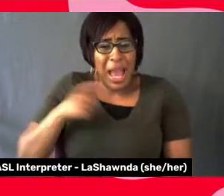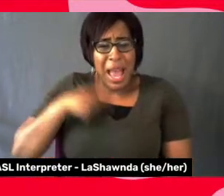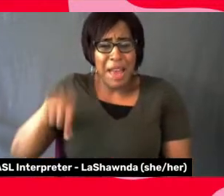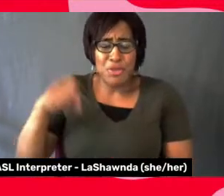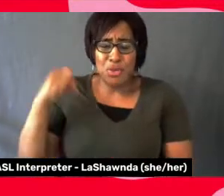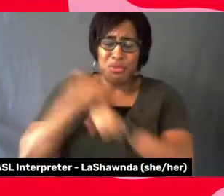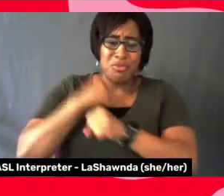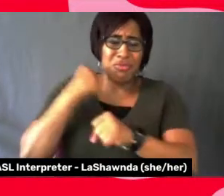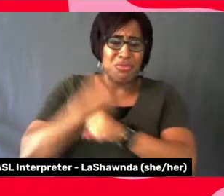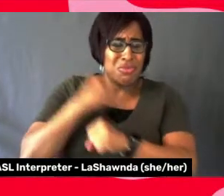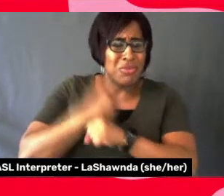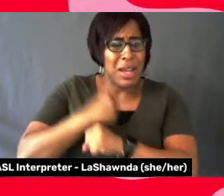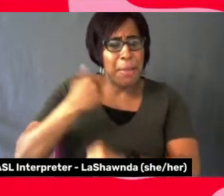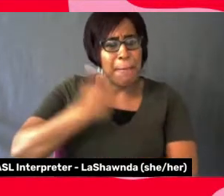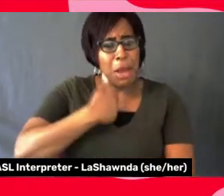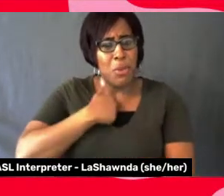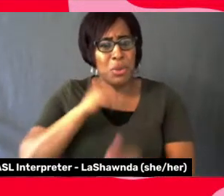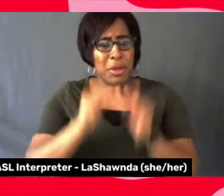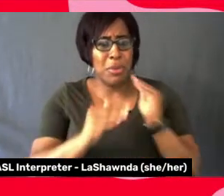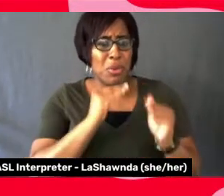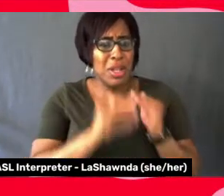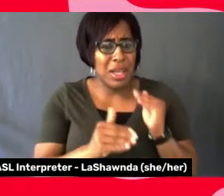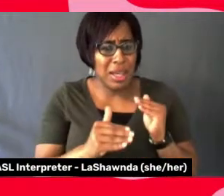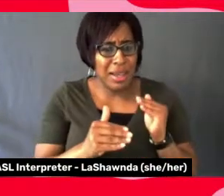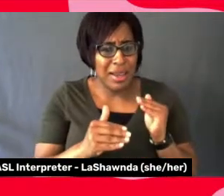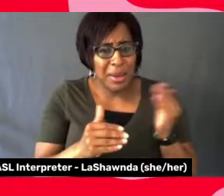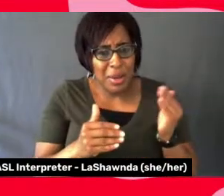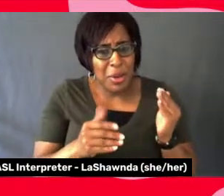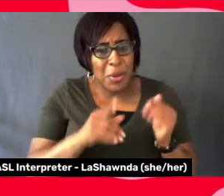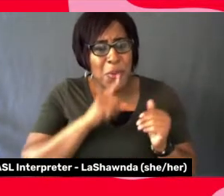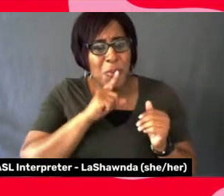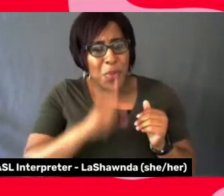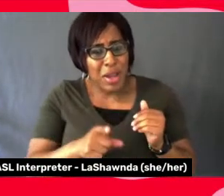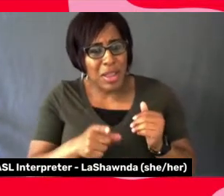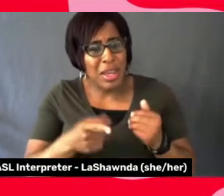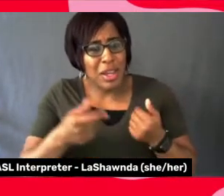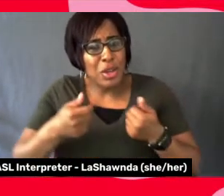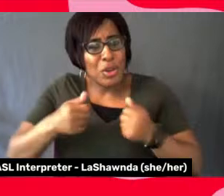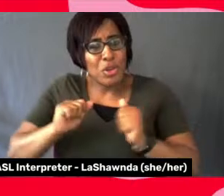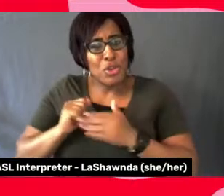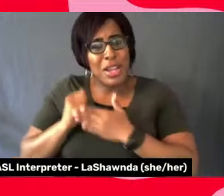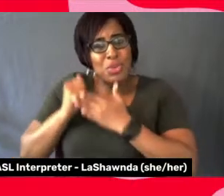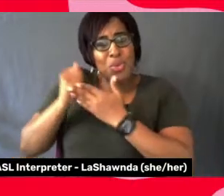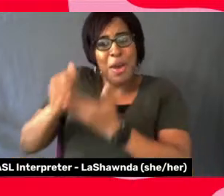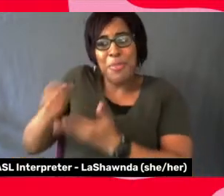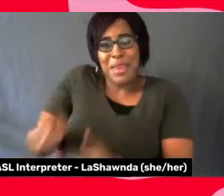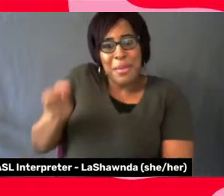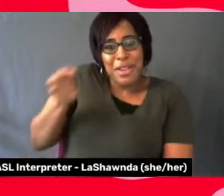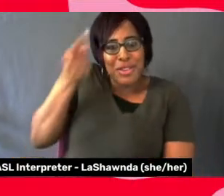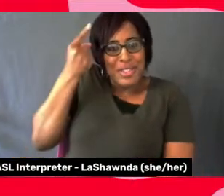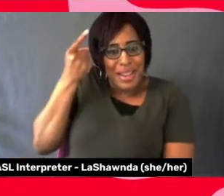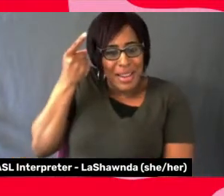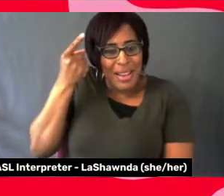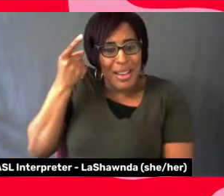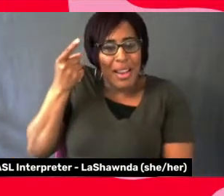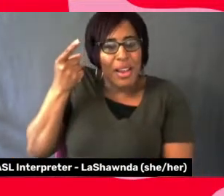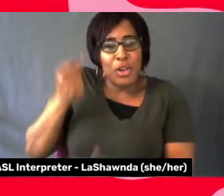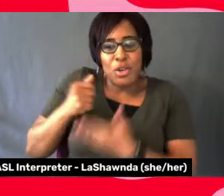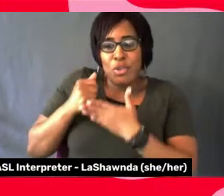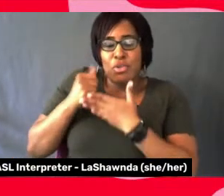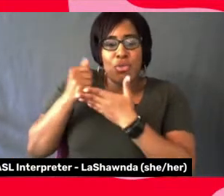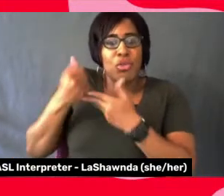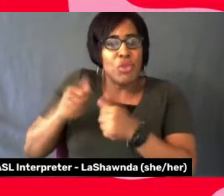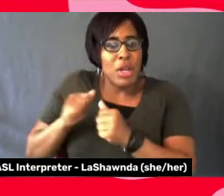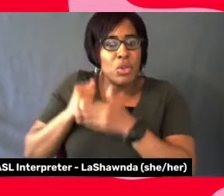you're trying to, and to actually uncover that which they themselves do not even know yet or have experienced or